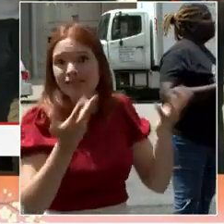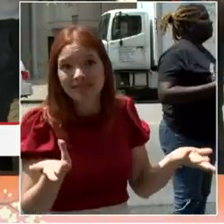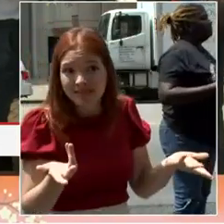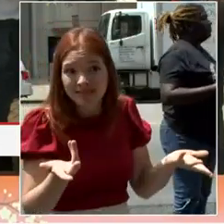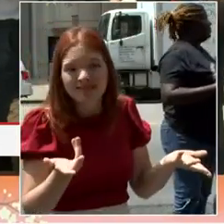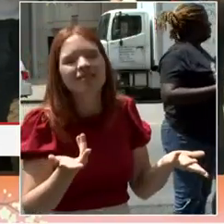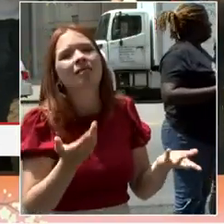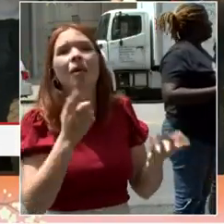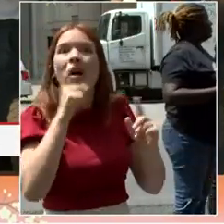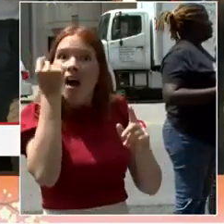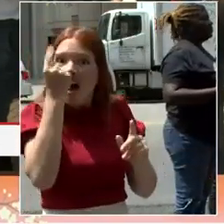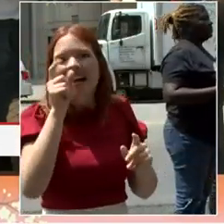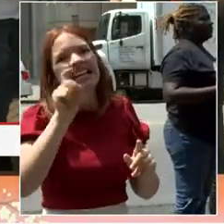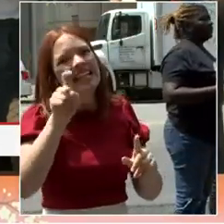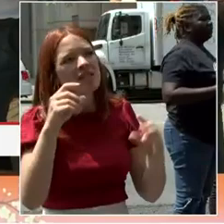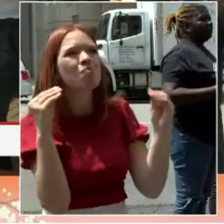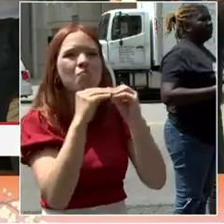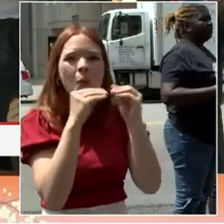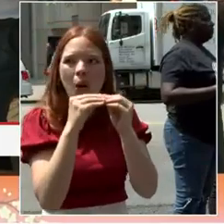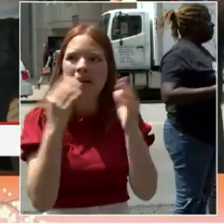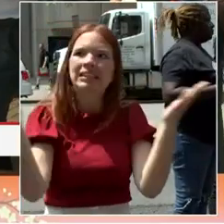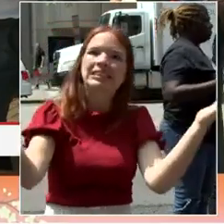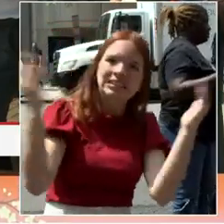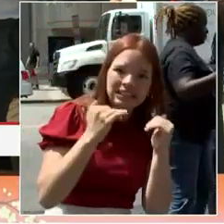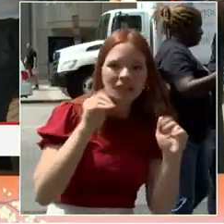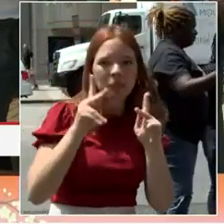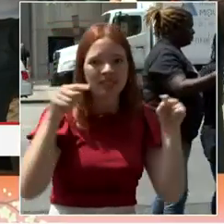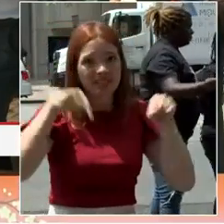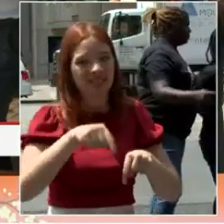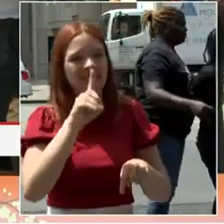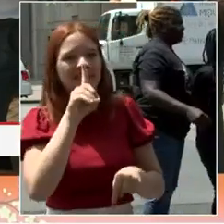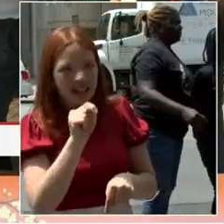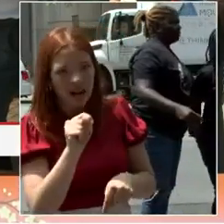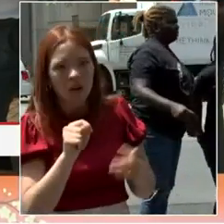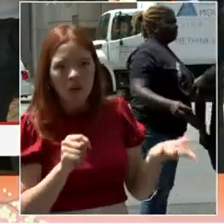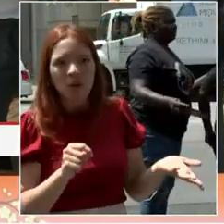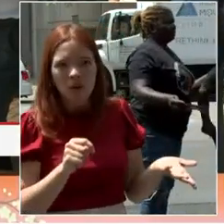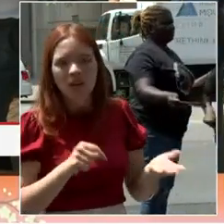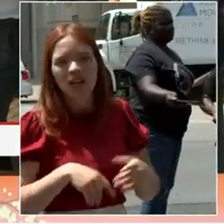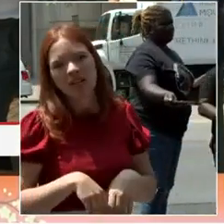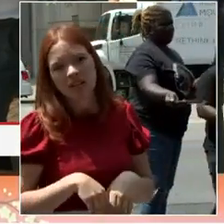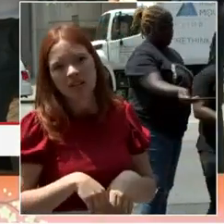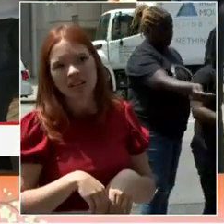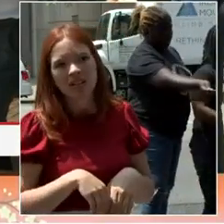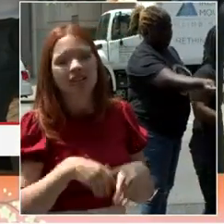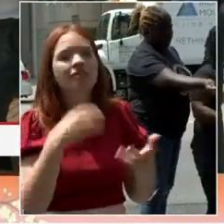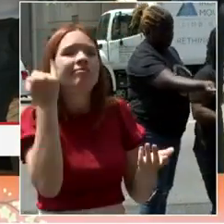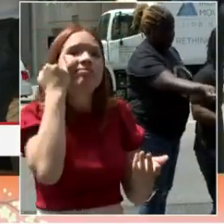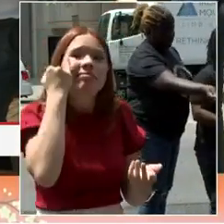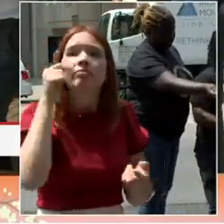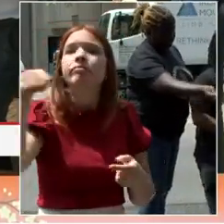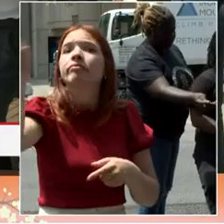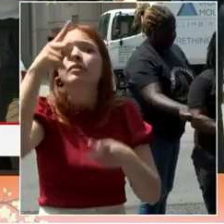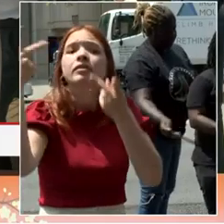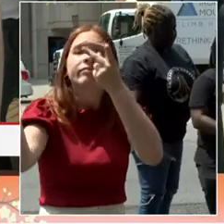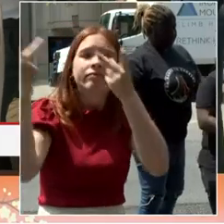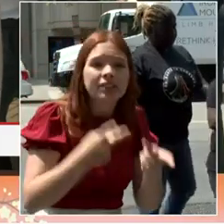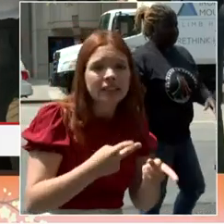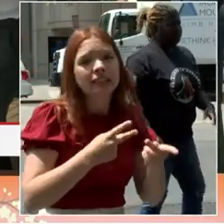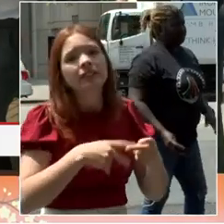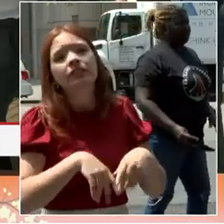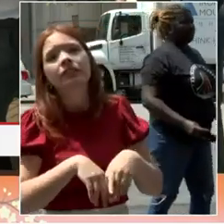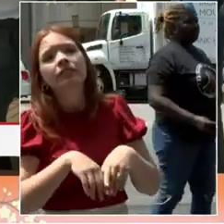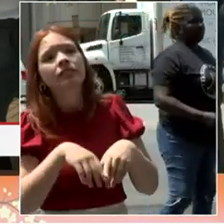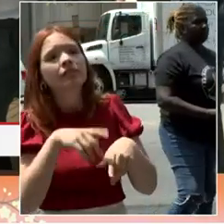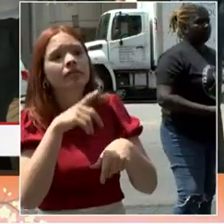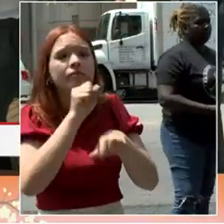whether they're visiting, working, playing, going to restaurants, going to our museums,